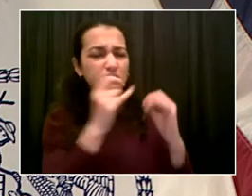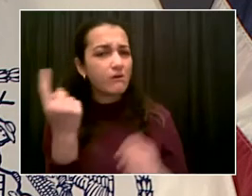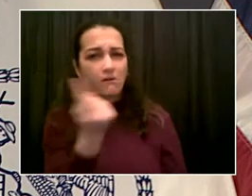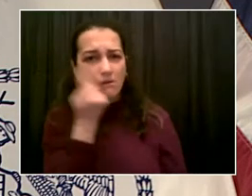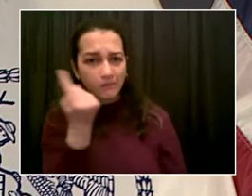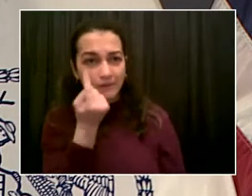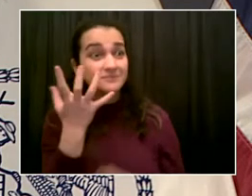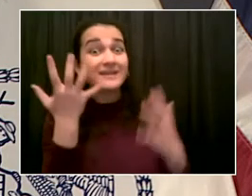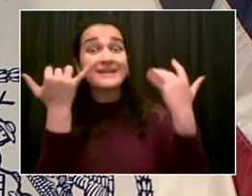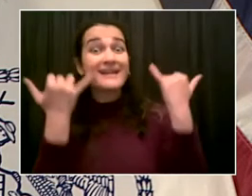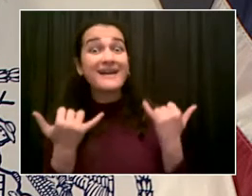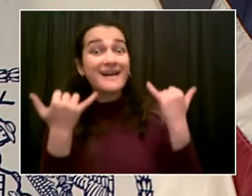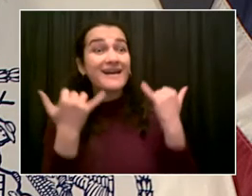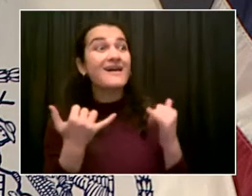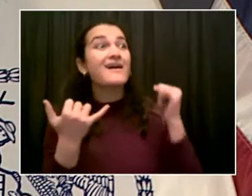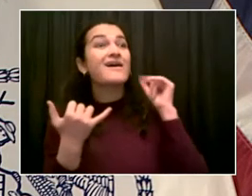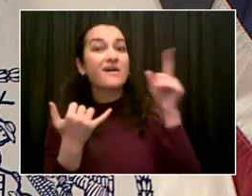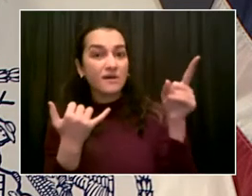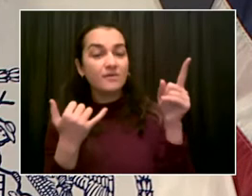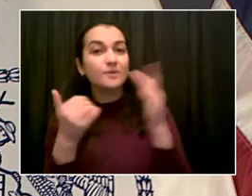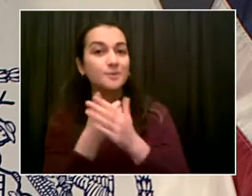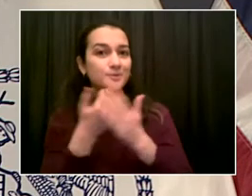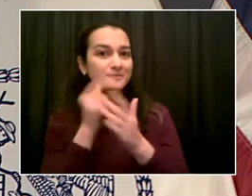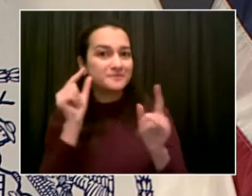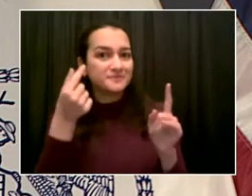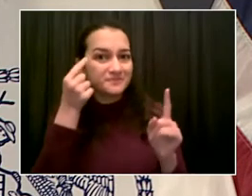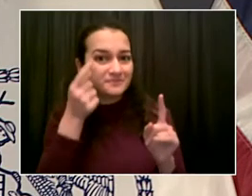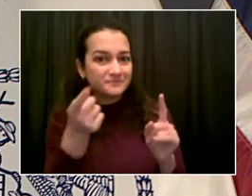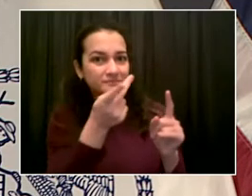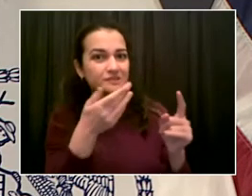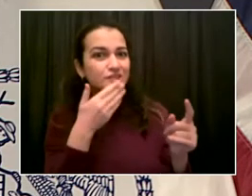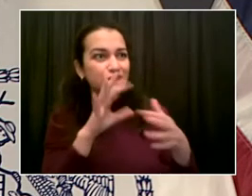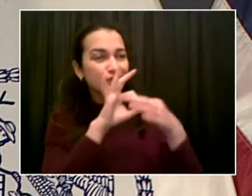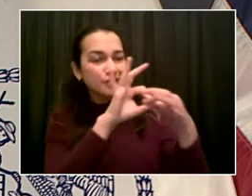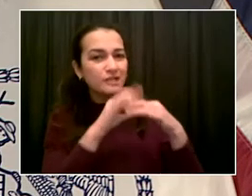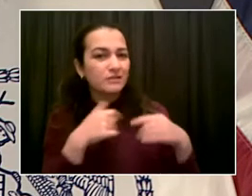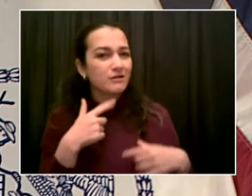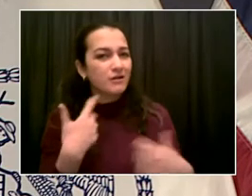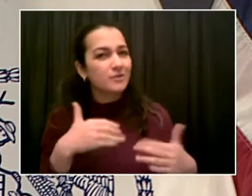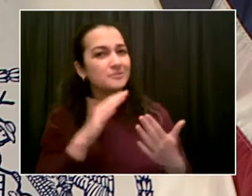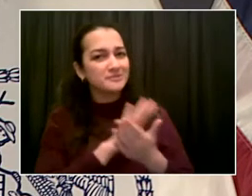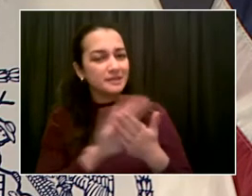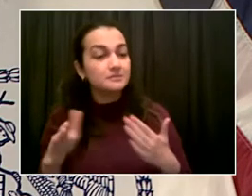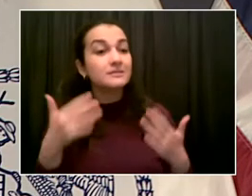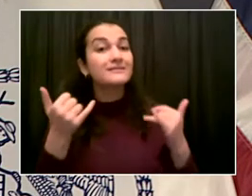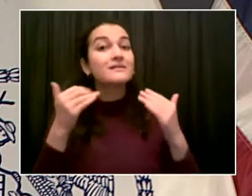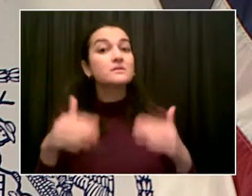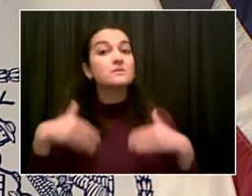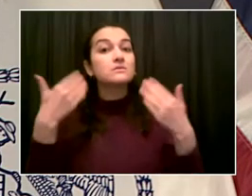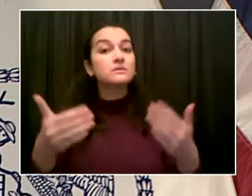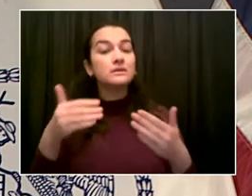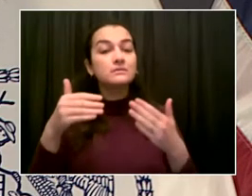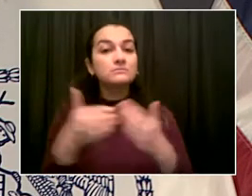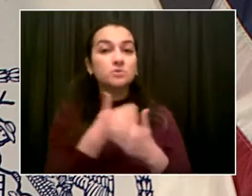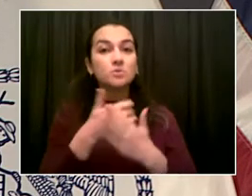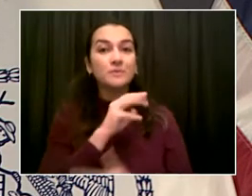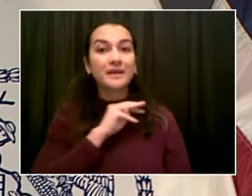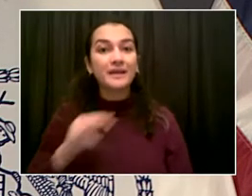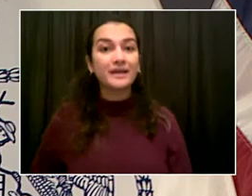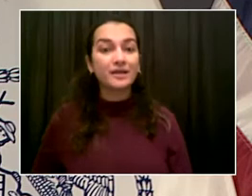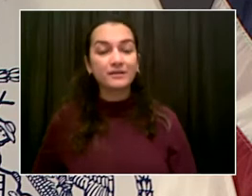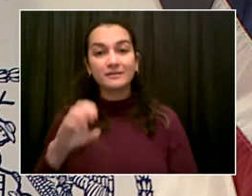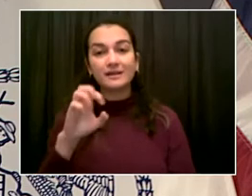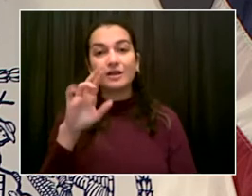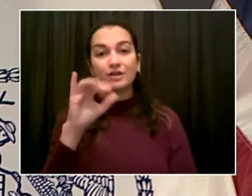that means for you personally, in terms of how you're able to do things well. But also, what does it mean for New Yorkers that there's now what